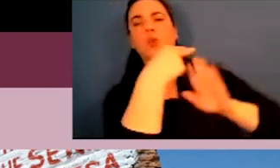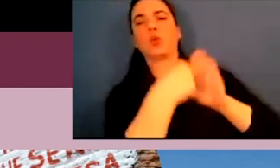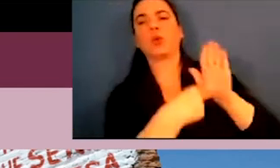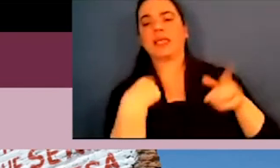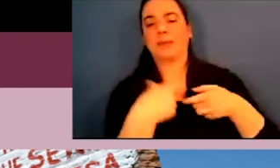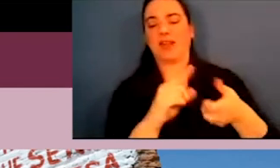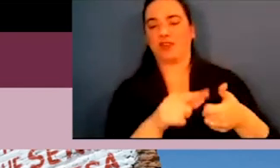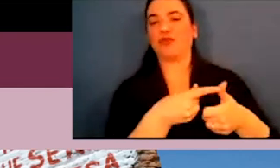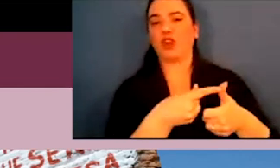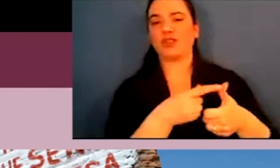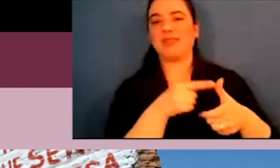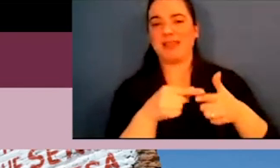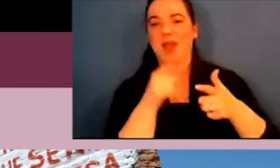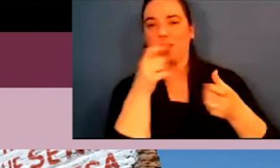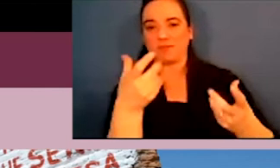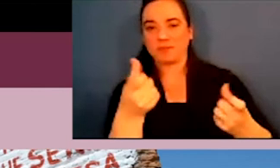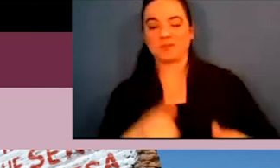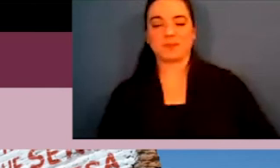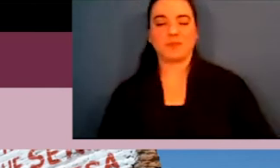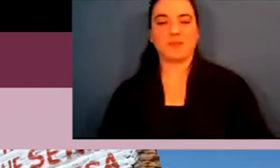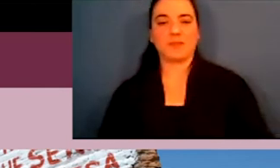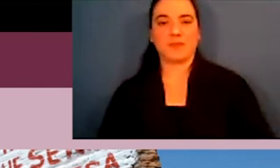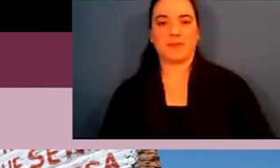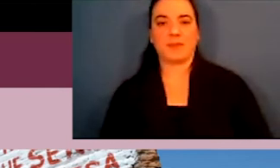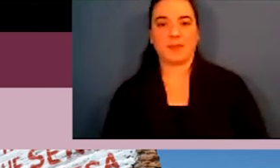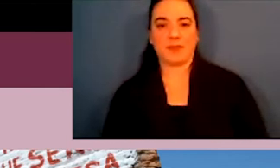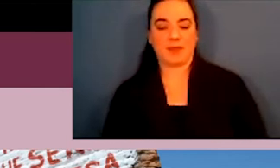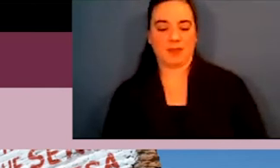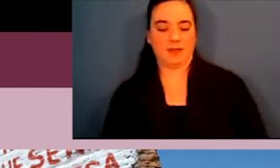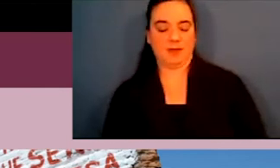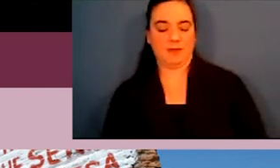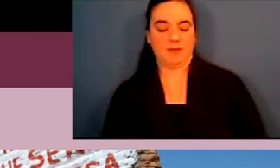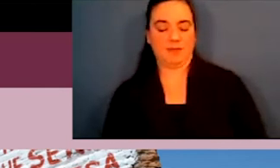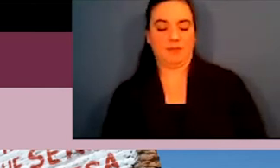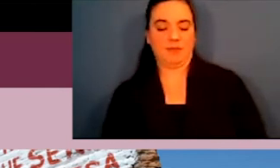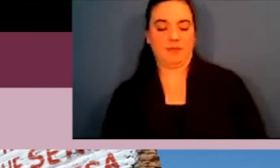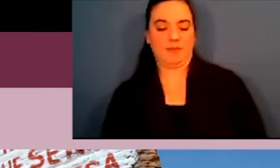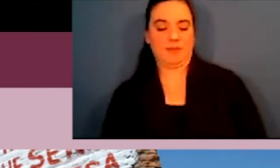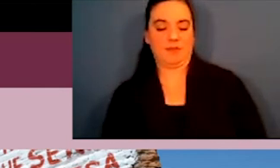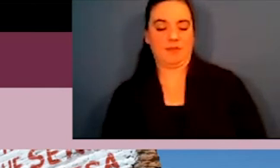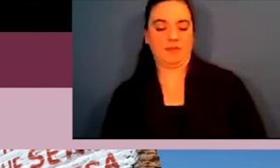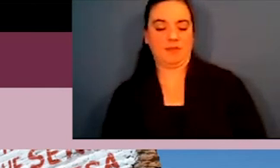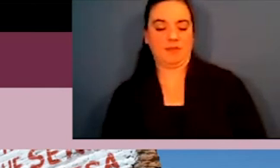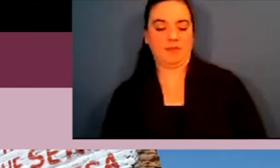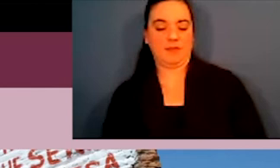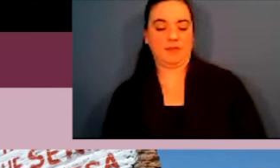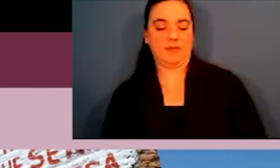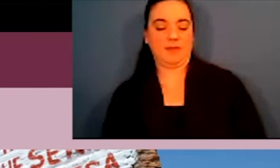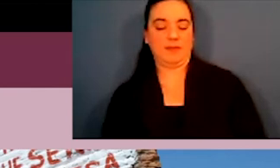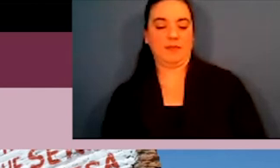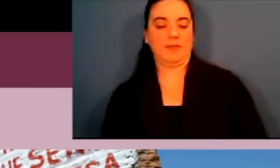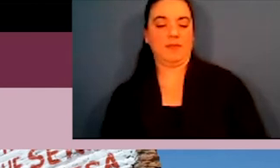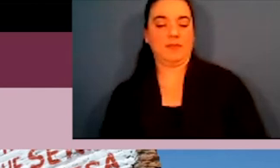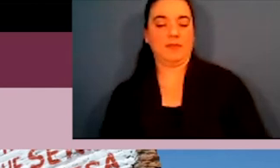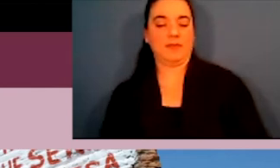is holding up a sign that says, um, I'll read it in Spanish first. Unidos en la defensa